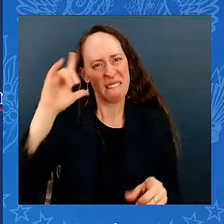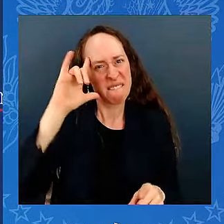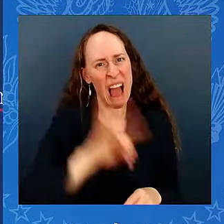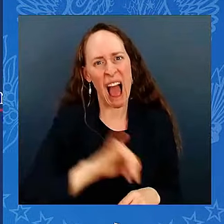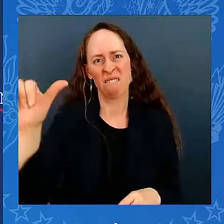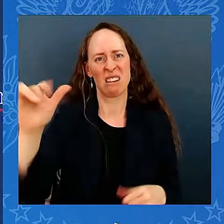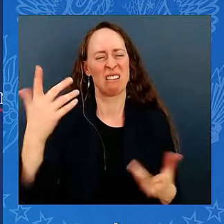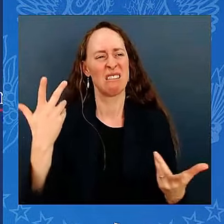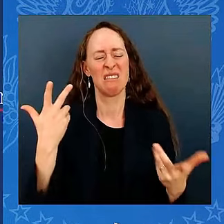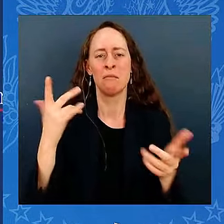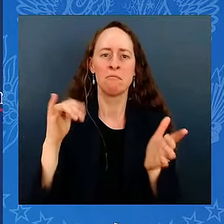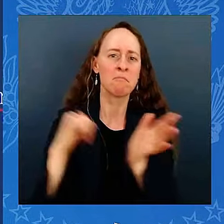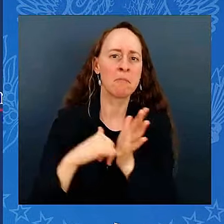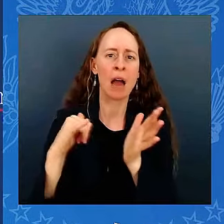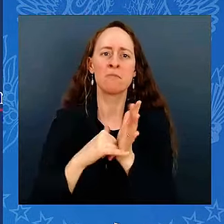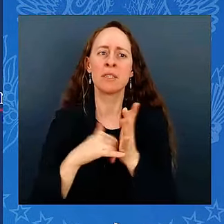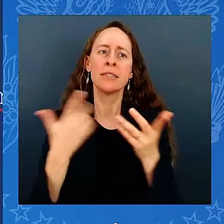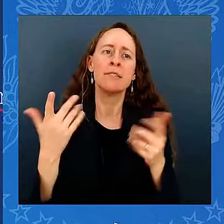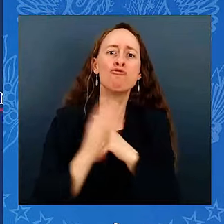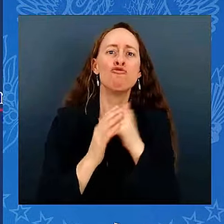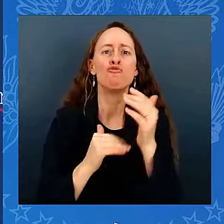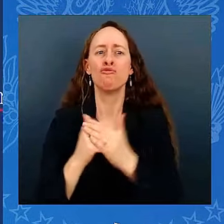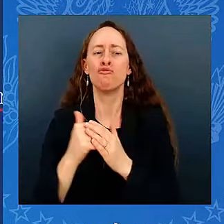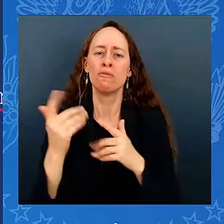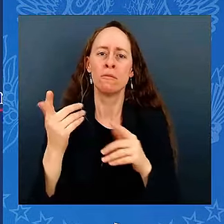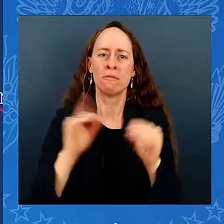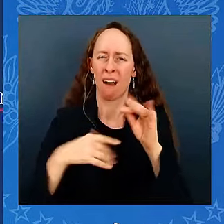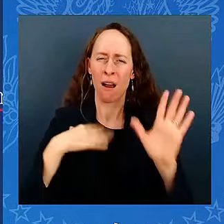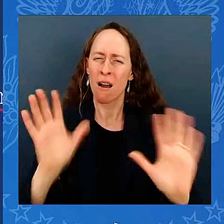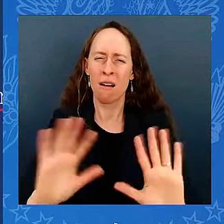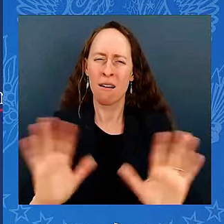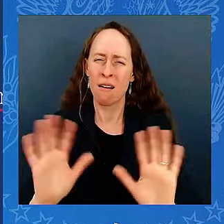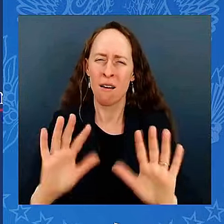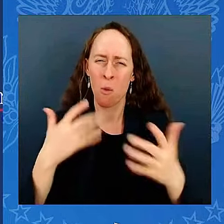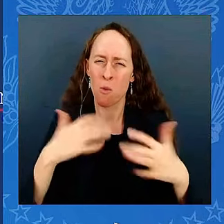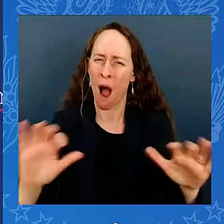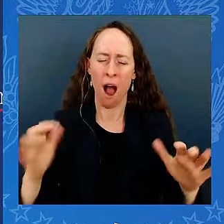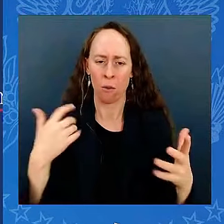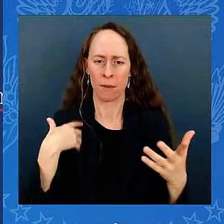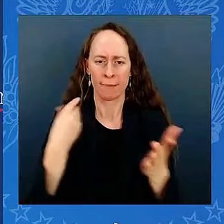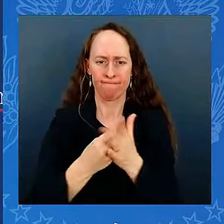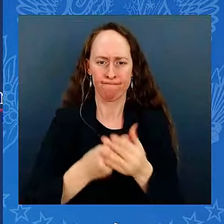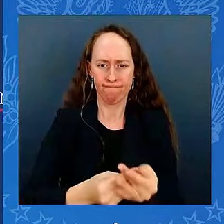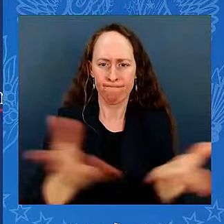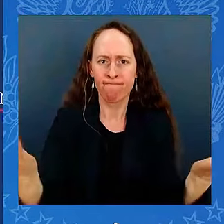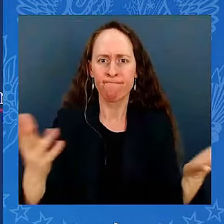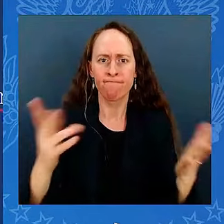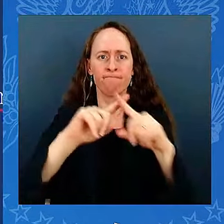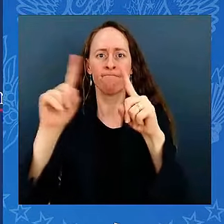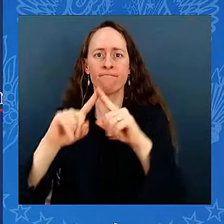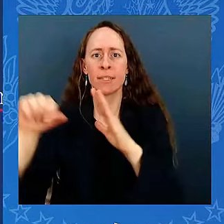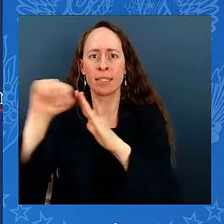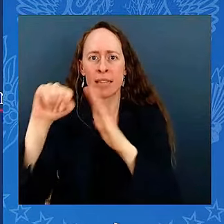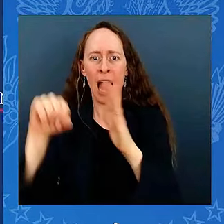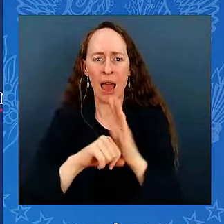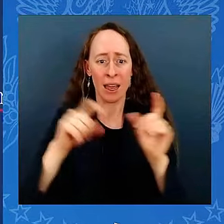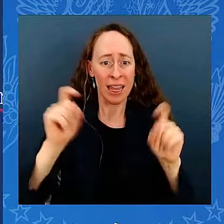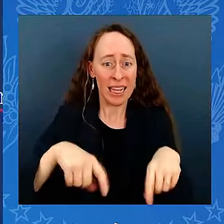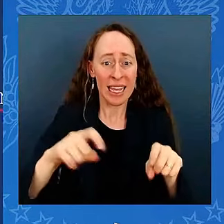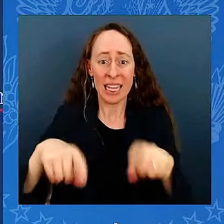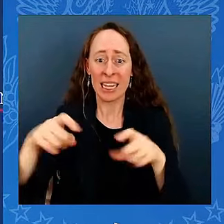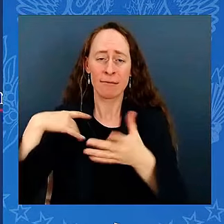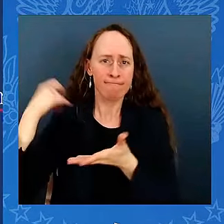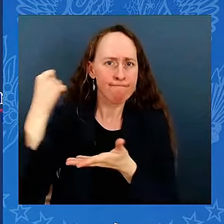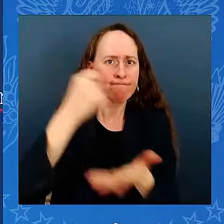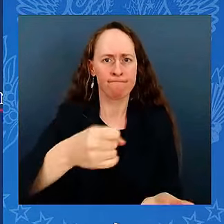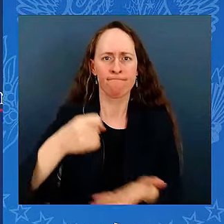We delivered essential funding to states and local governments to keep essential services moving, to keep teachers and first responders on the